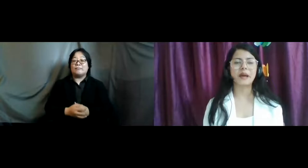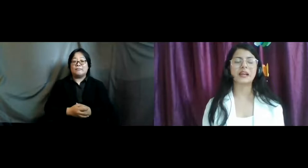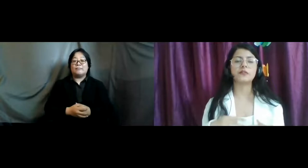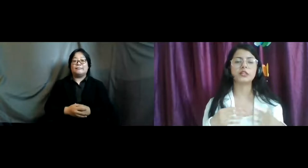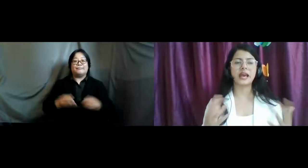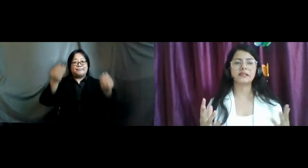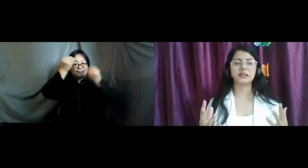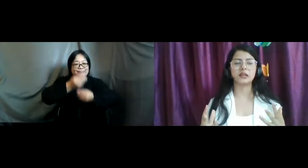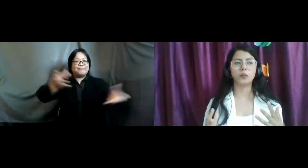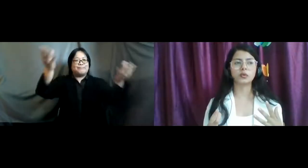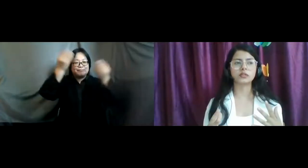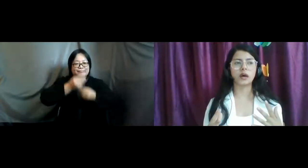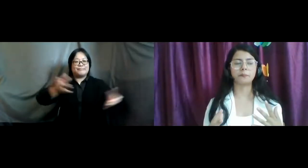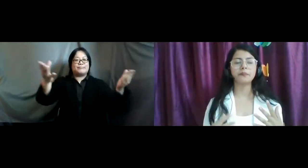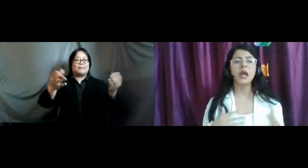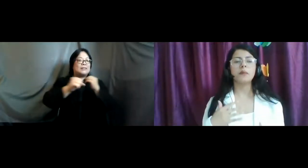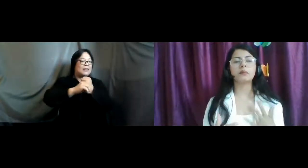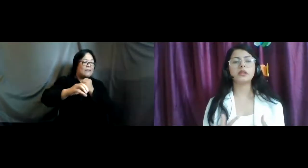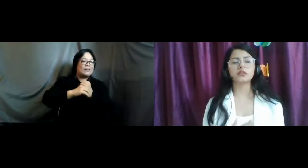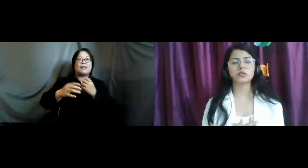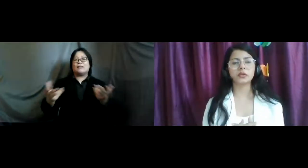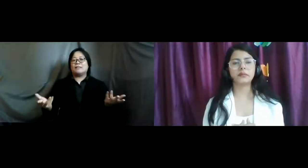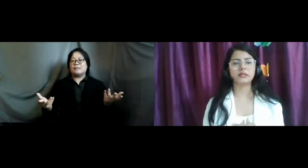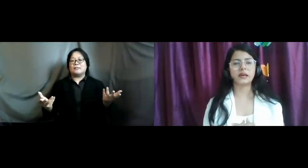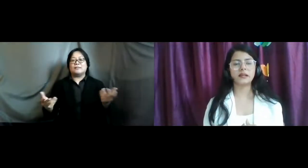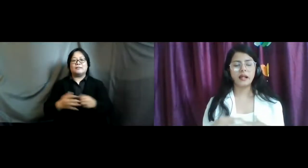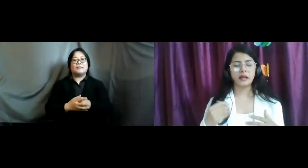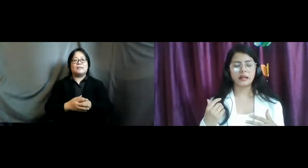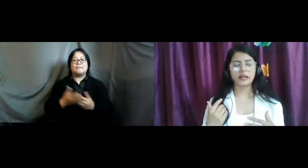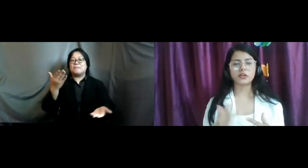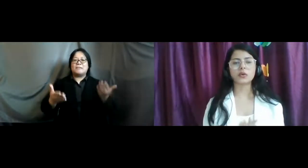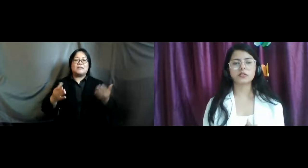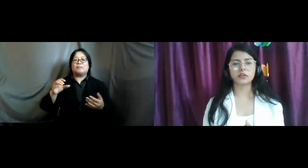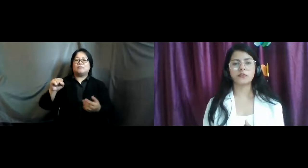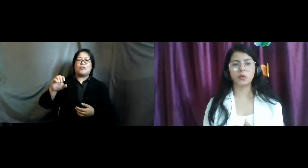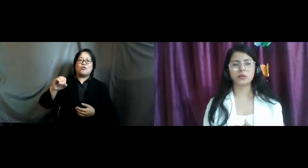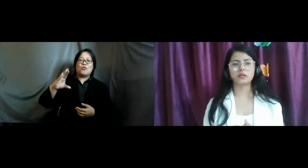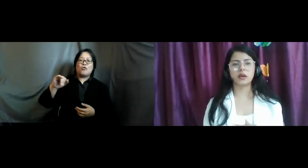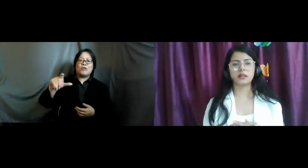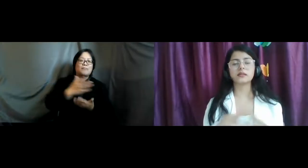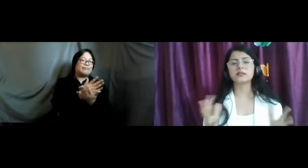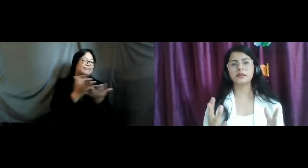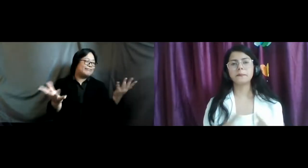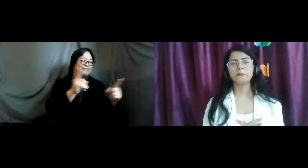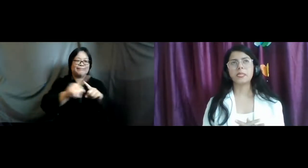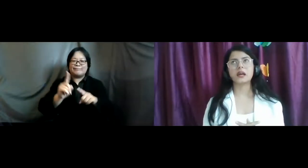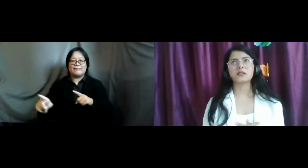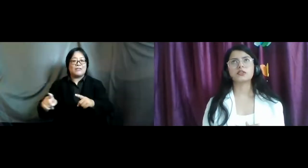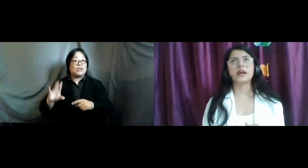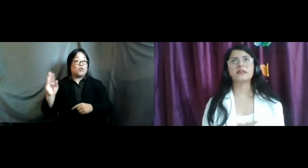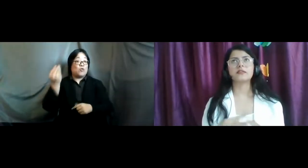csc by advertising in most um popular social medias uh that youngsters follows uh these days